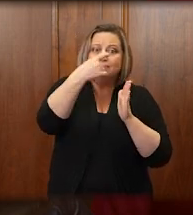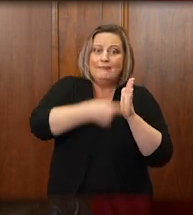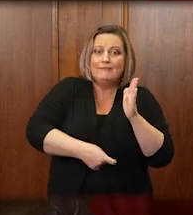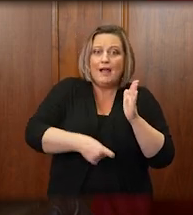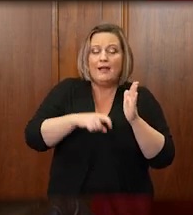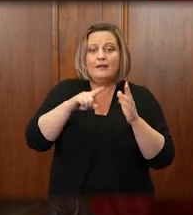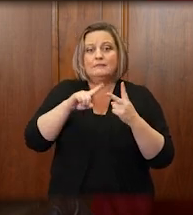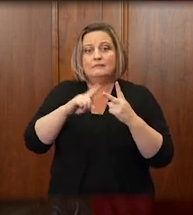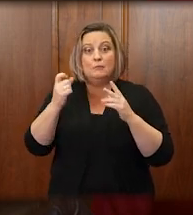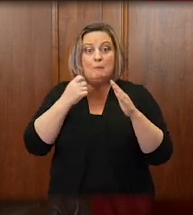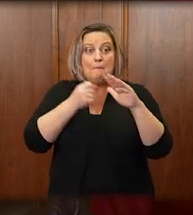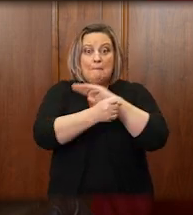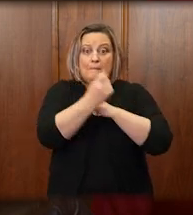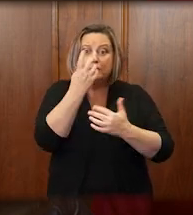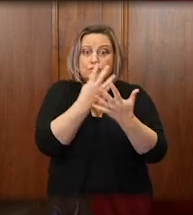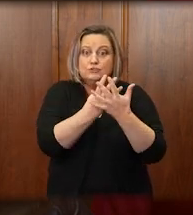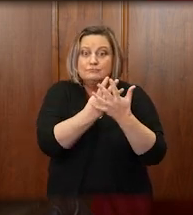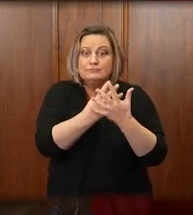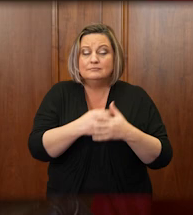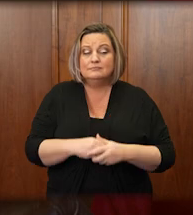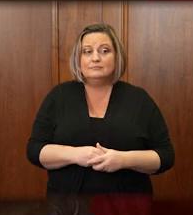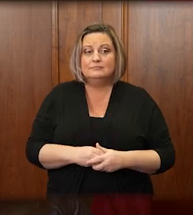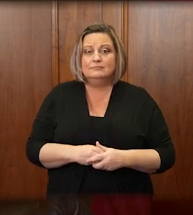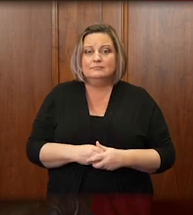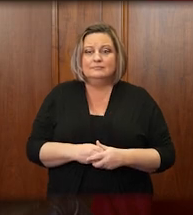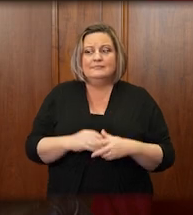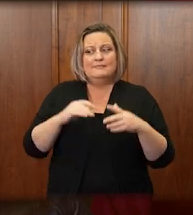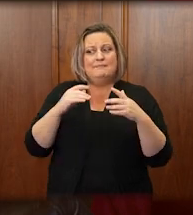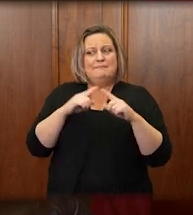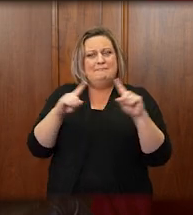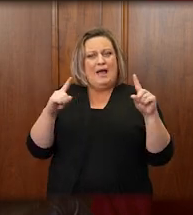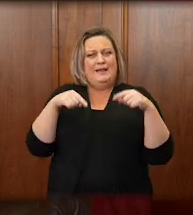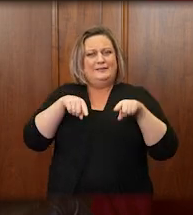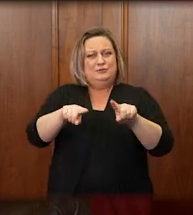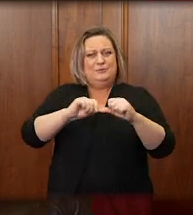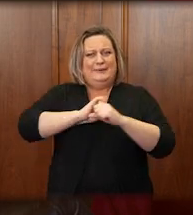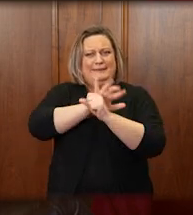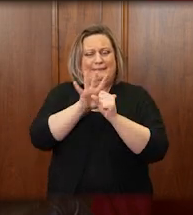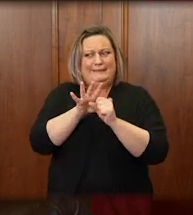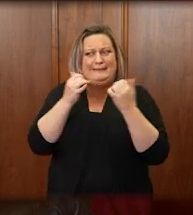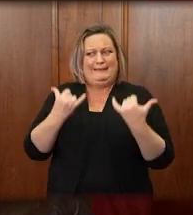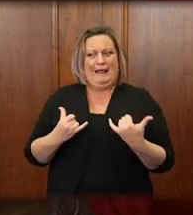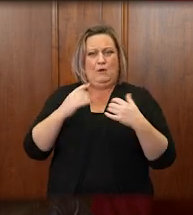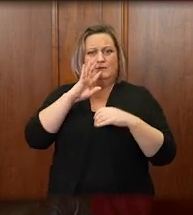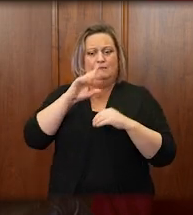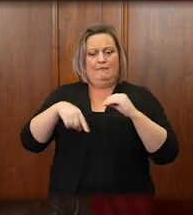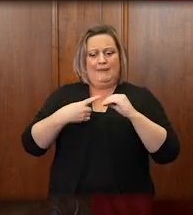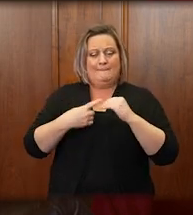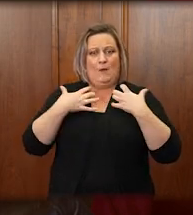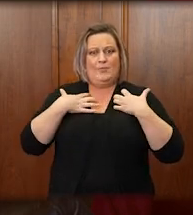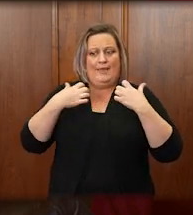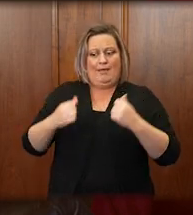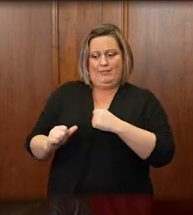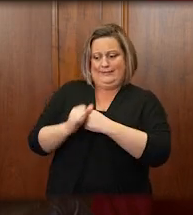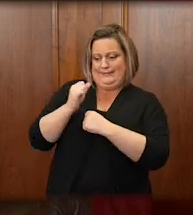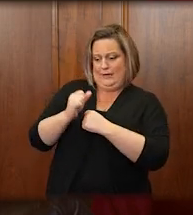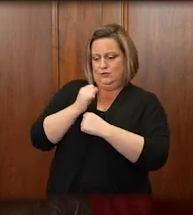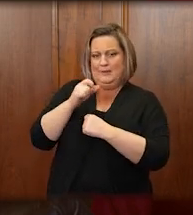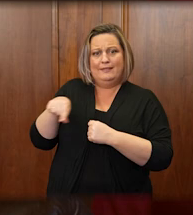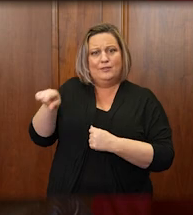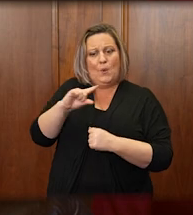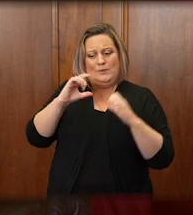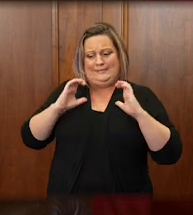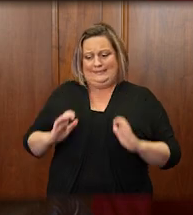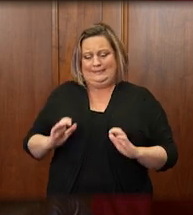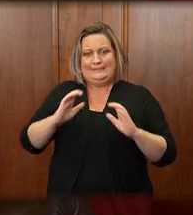Those alternatives were and are unthinkable when you're talking about endangering the health of citizens who have done absolutely nothing wrong